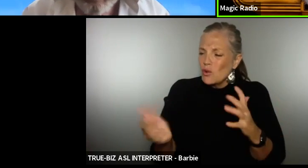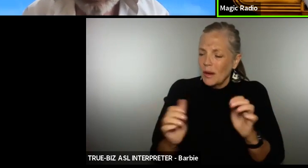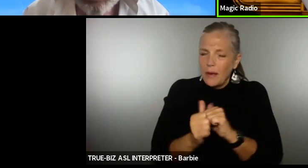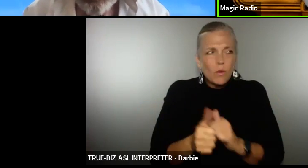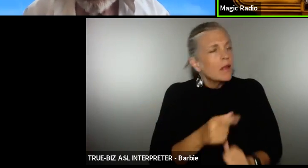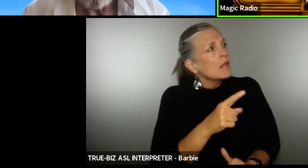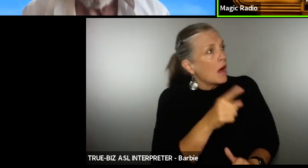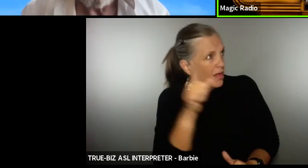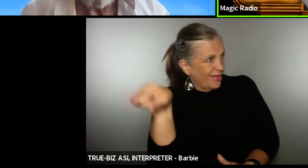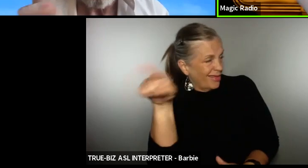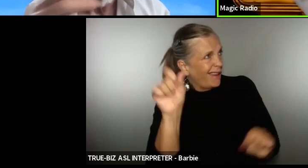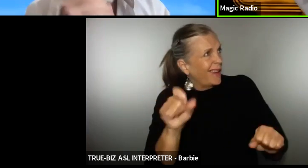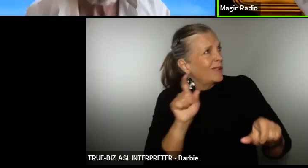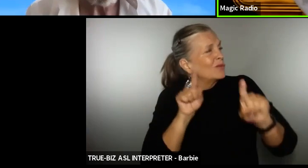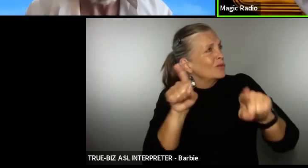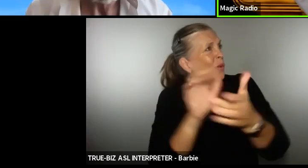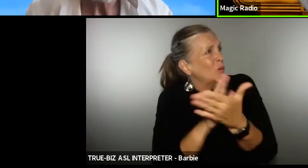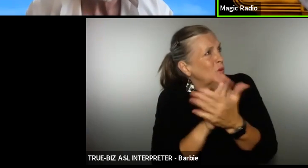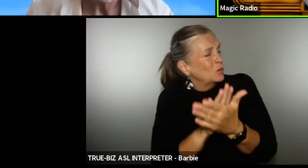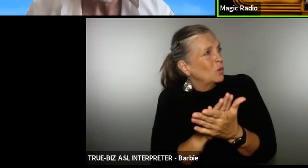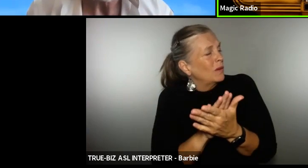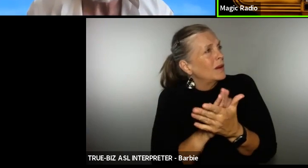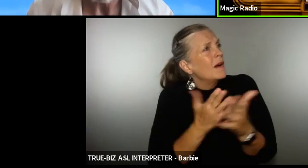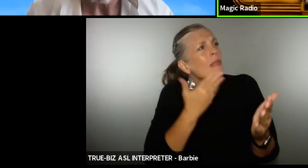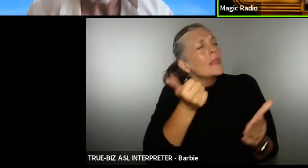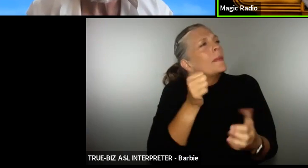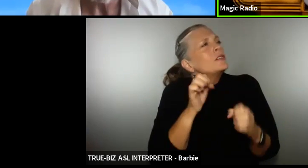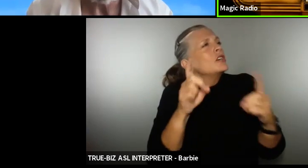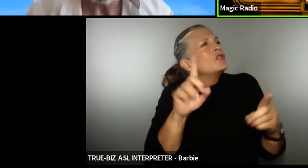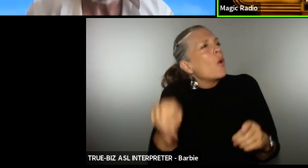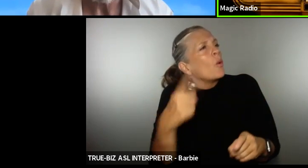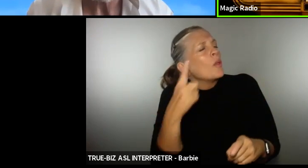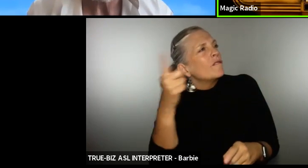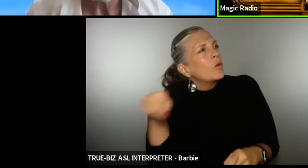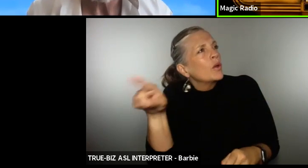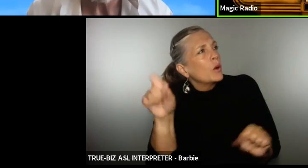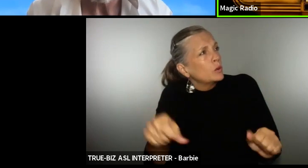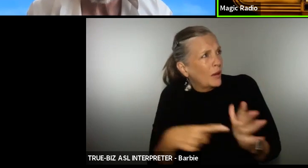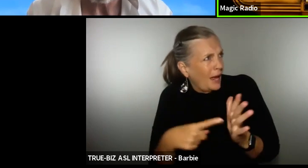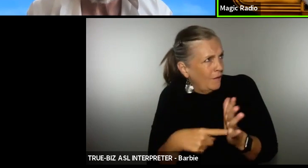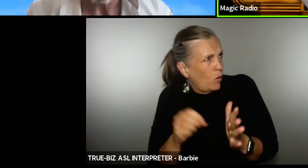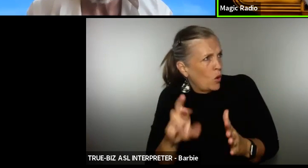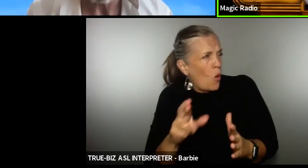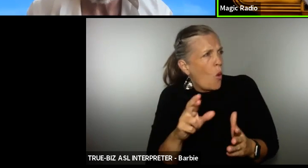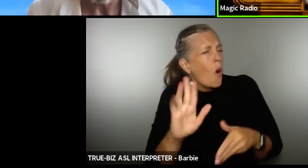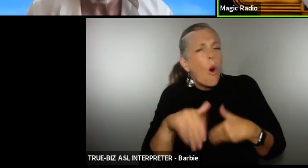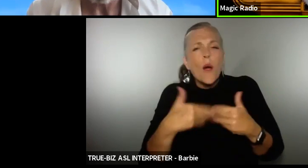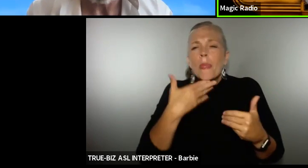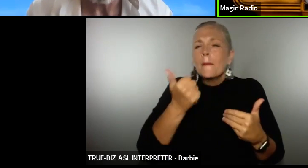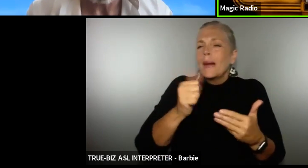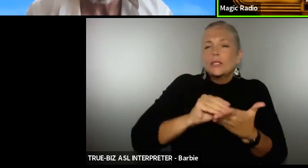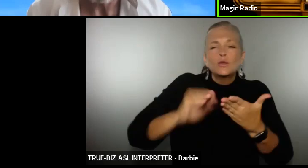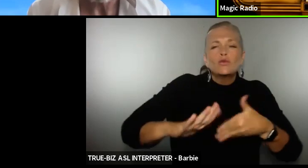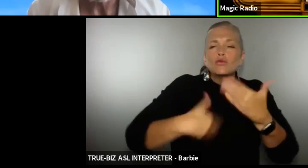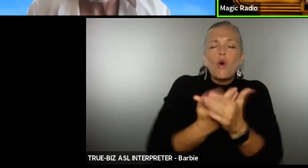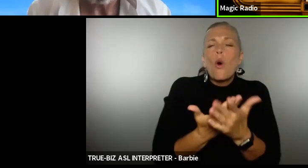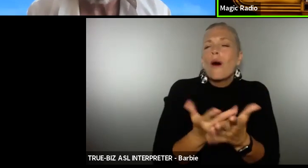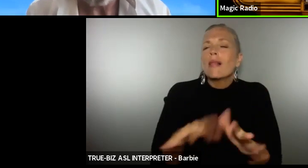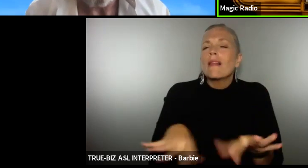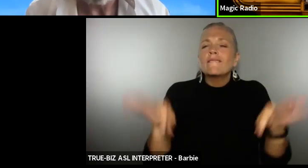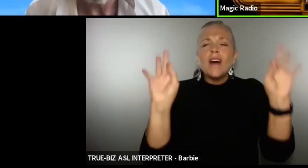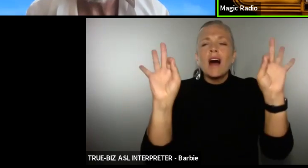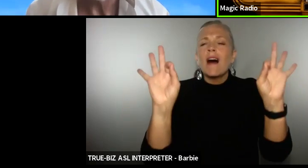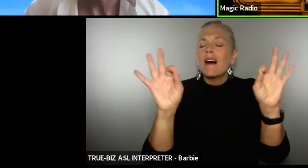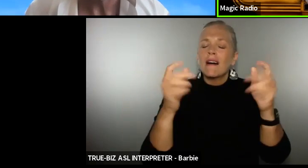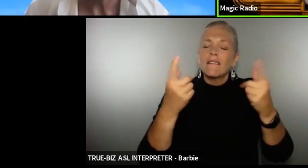how about education will the best education be reserved only for those that can afford it or will the best students finally receive